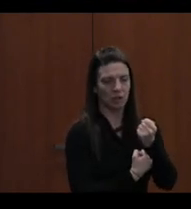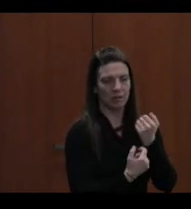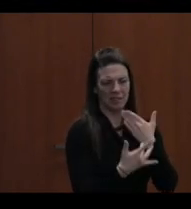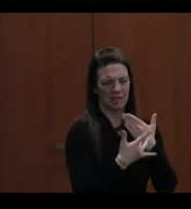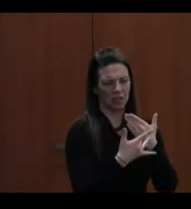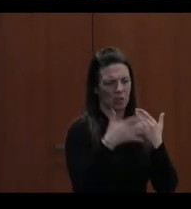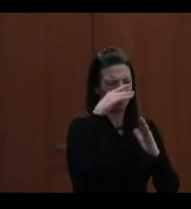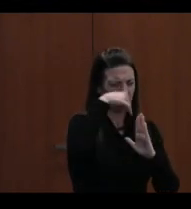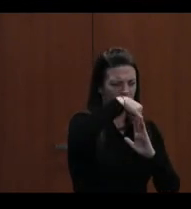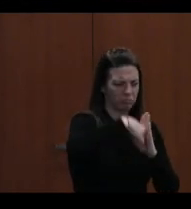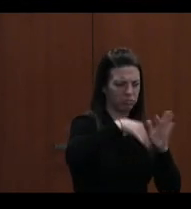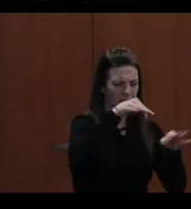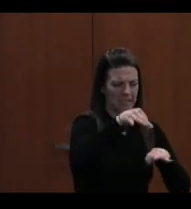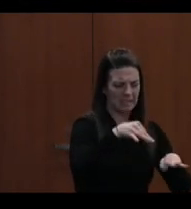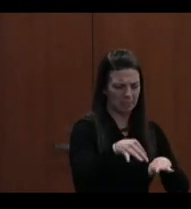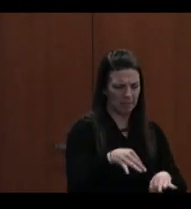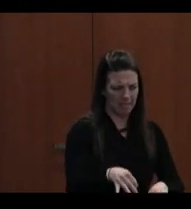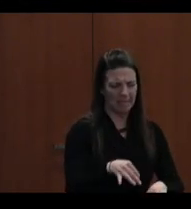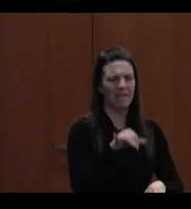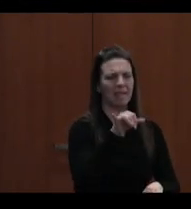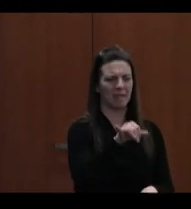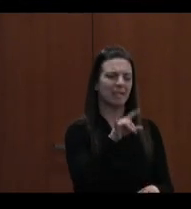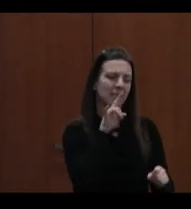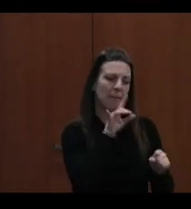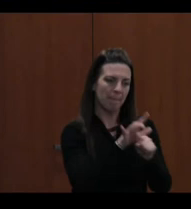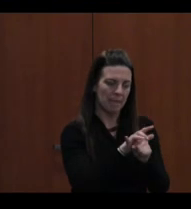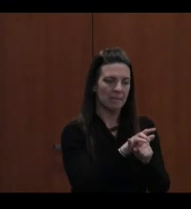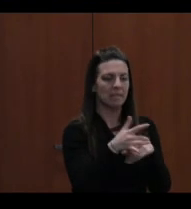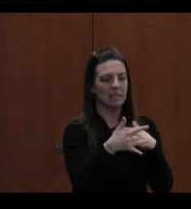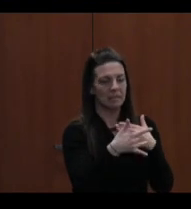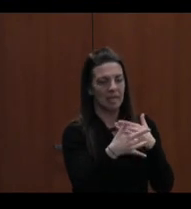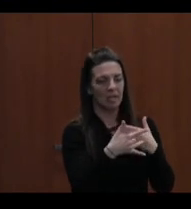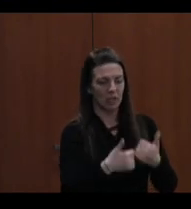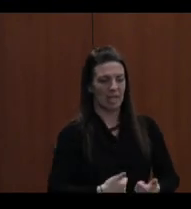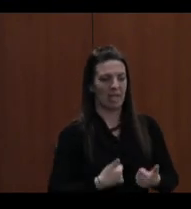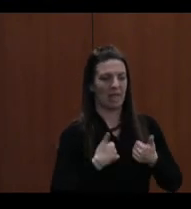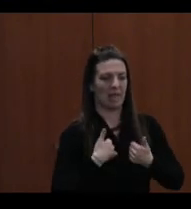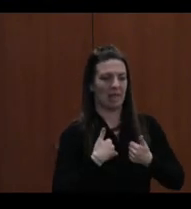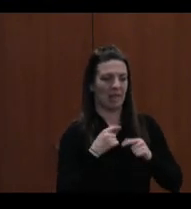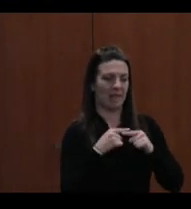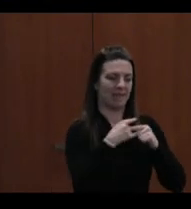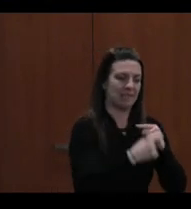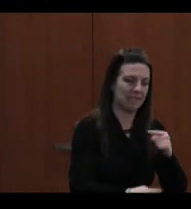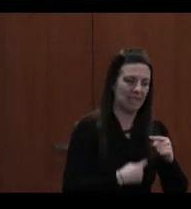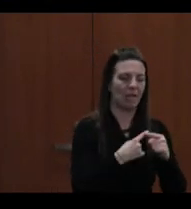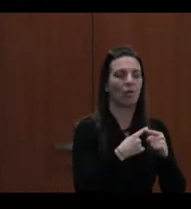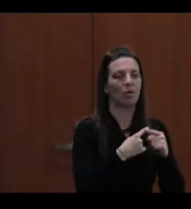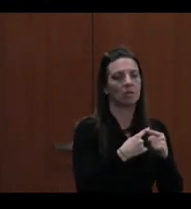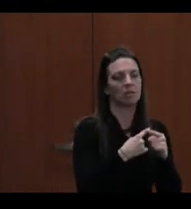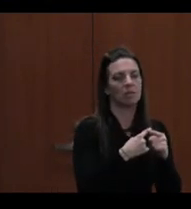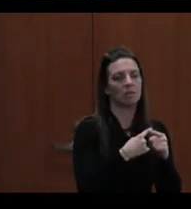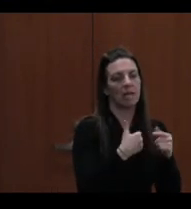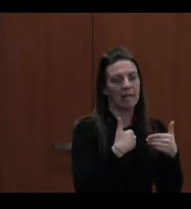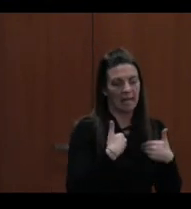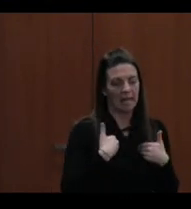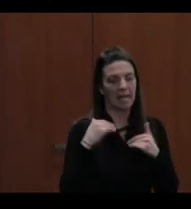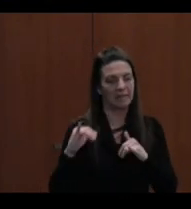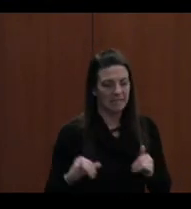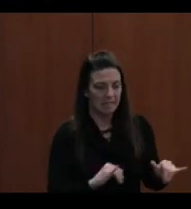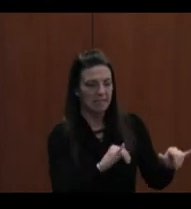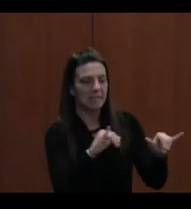a moment. It's to commit to a sustainable technology life cycle. It's to have standards, but ones that are flexible to